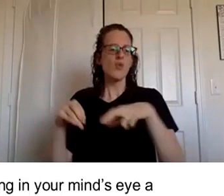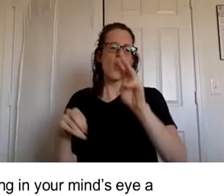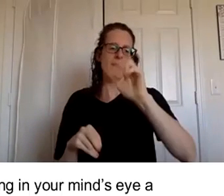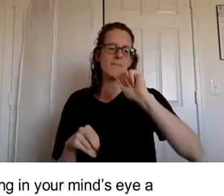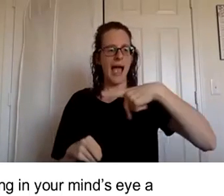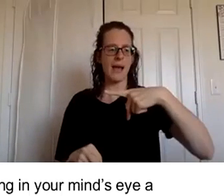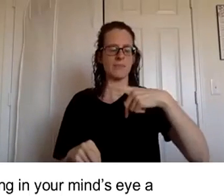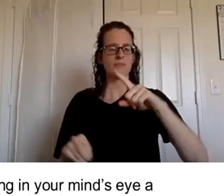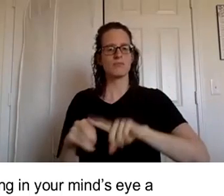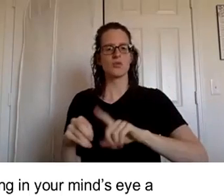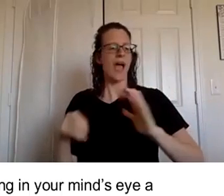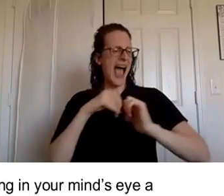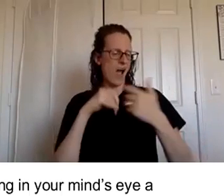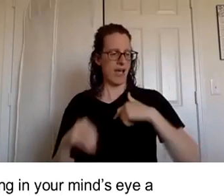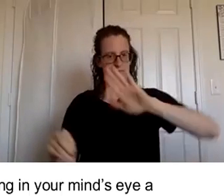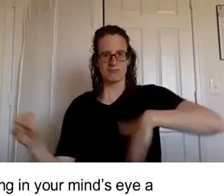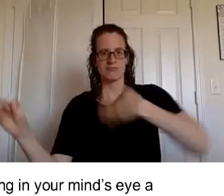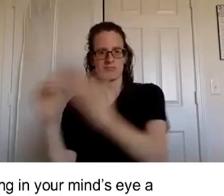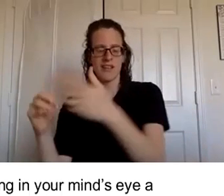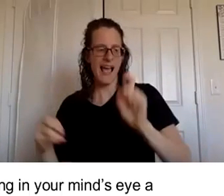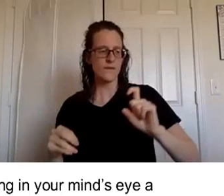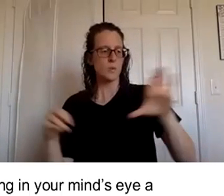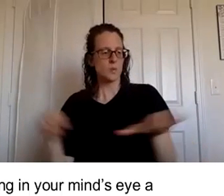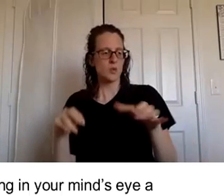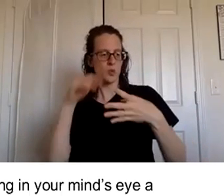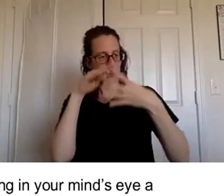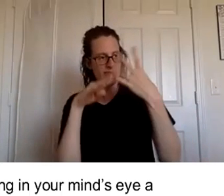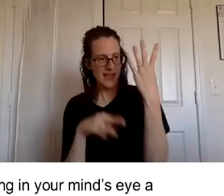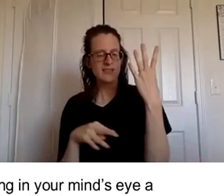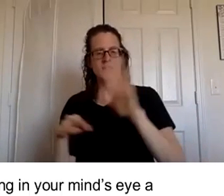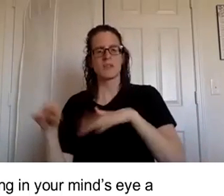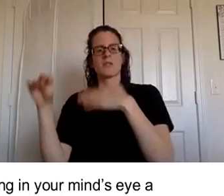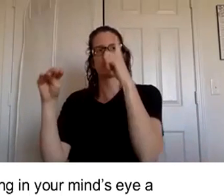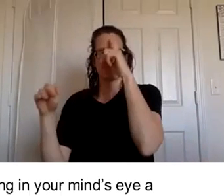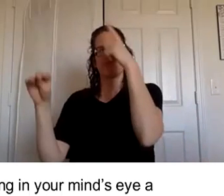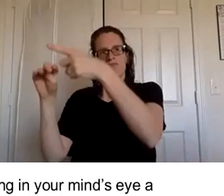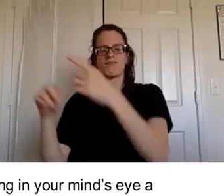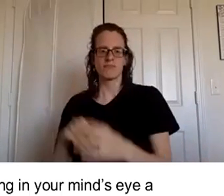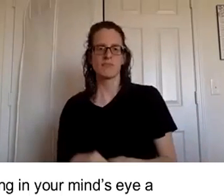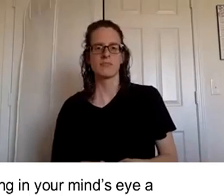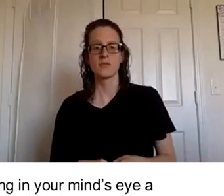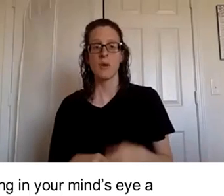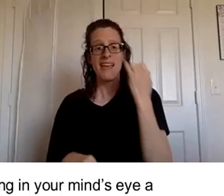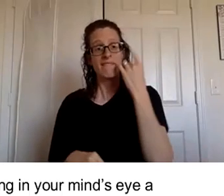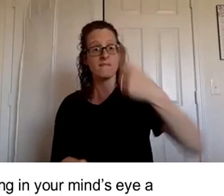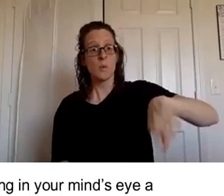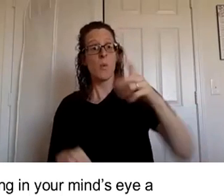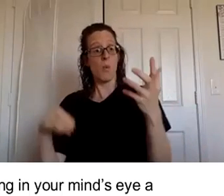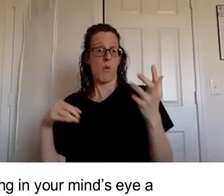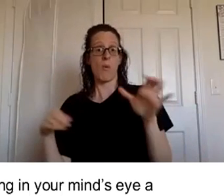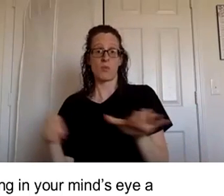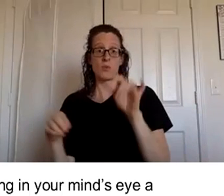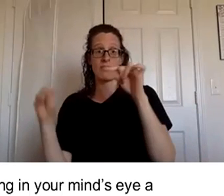to get there so i suggest if this is something that you want to do um